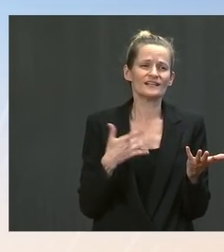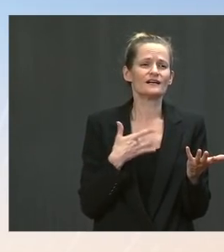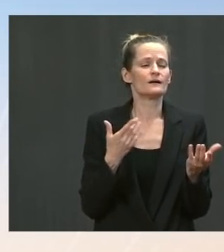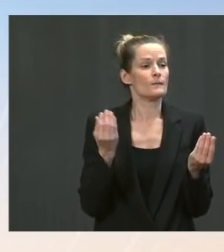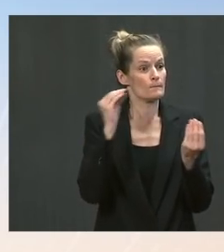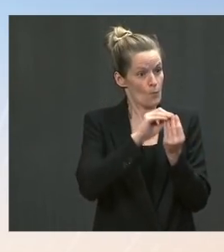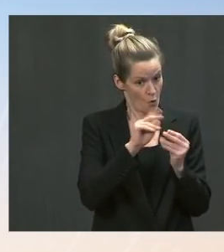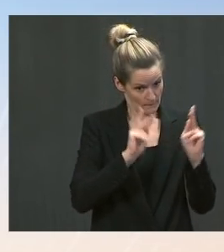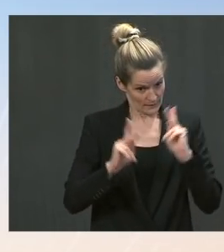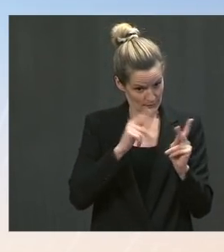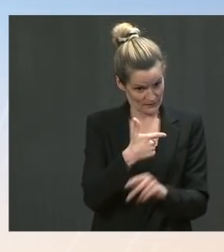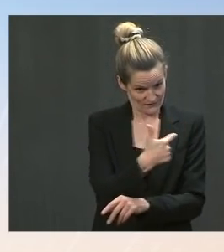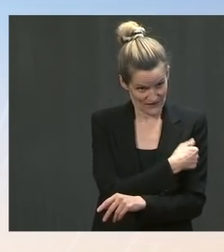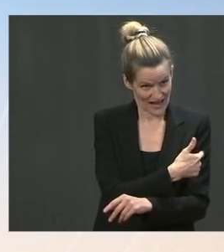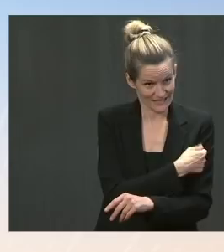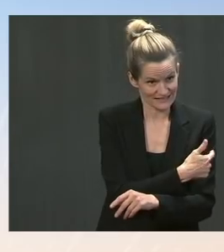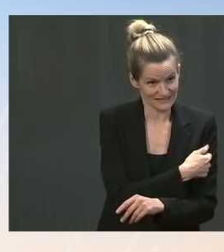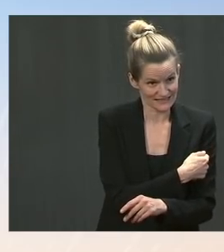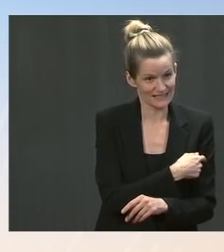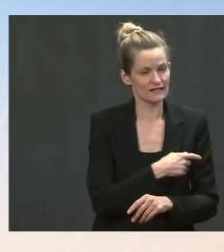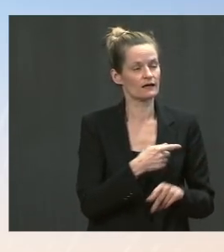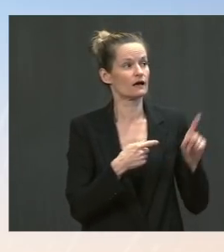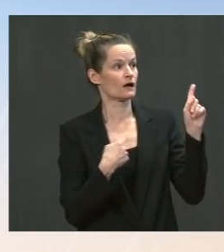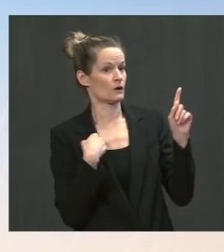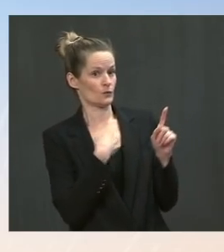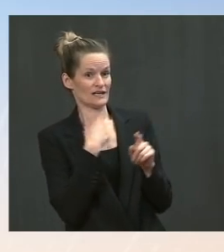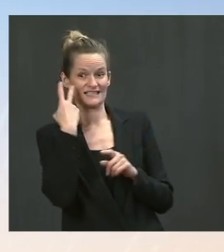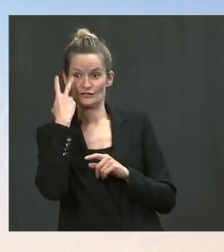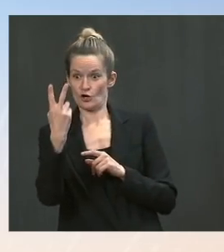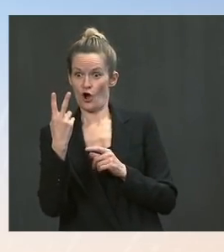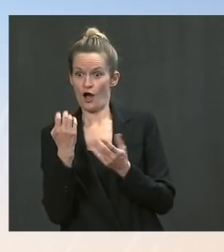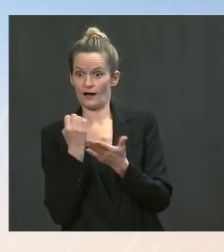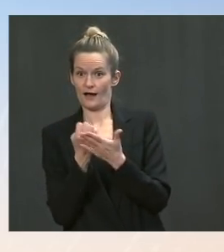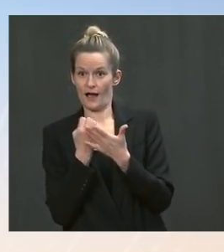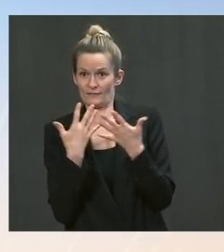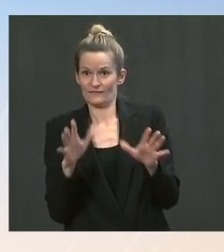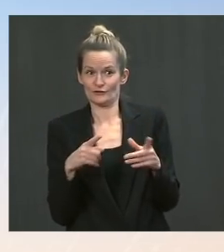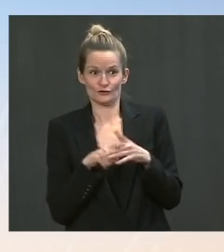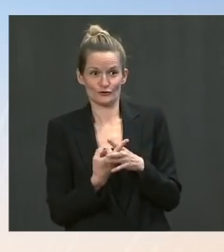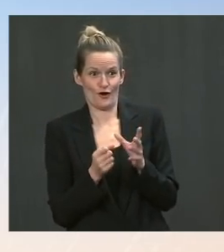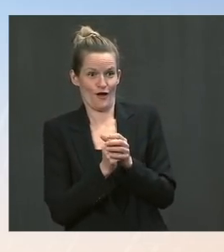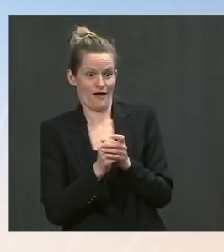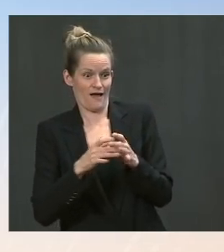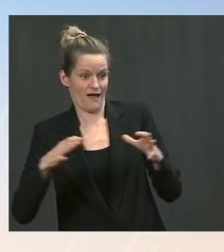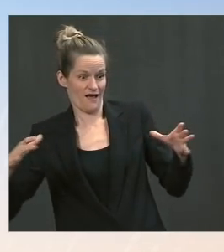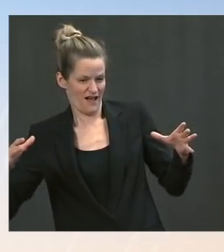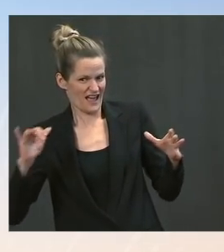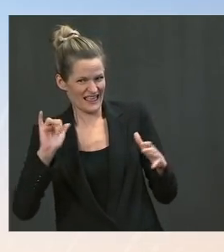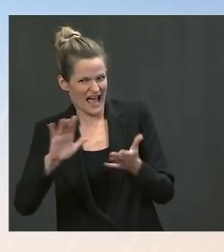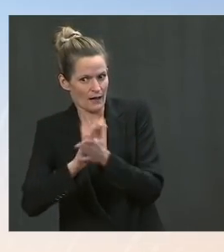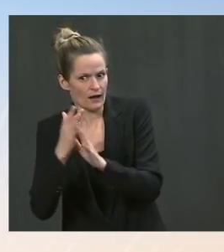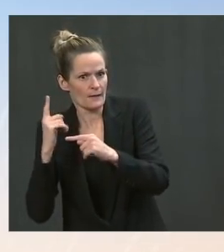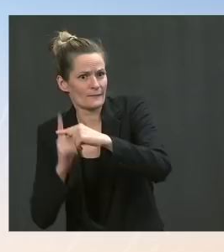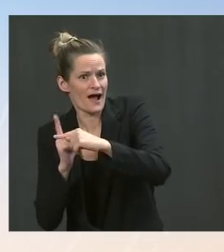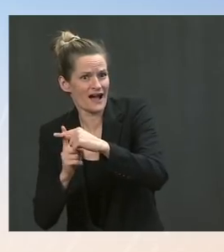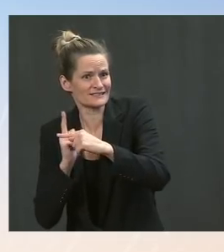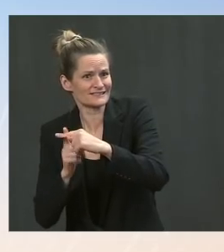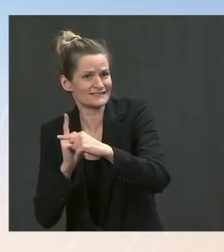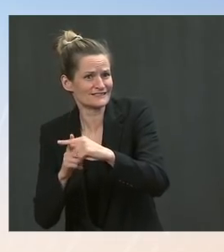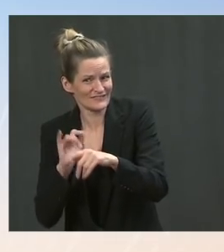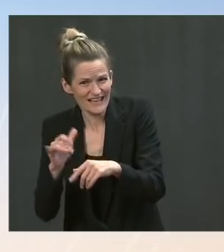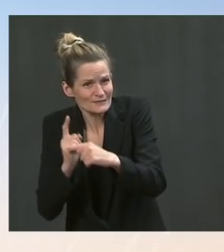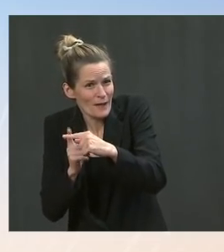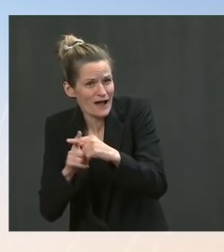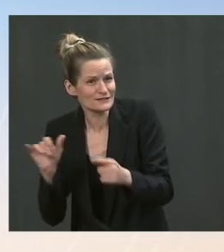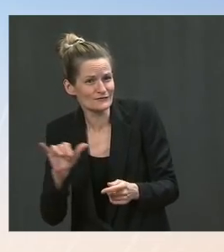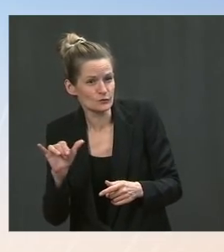encouraging trends we saw in the numbers and encouraging data, including wages going up. So, there were